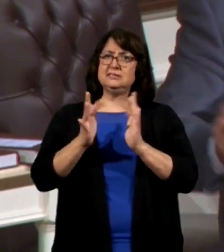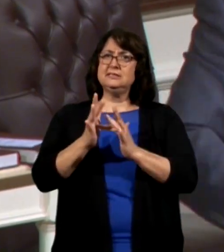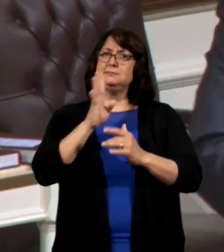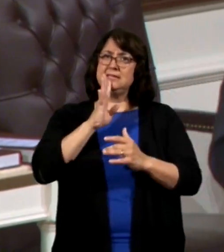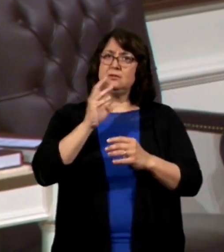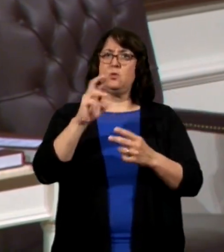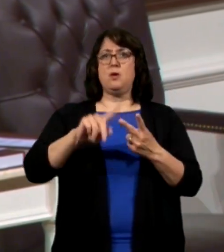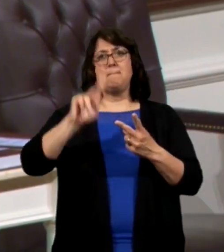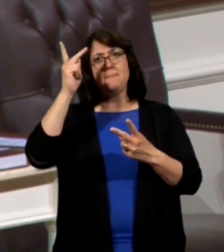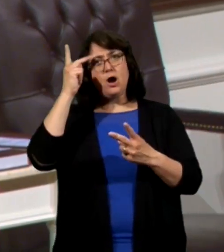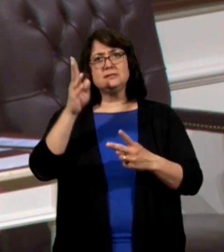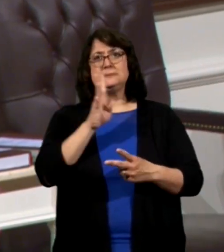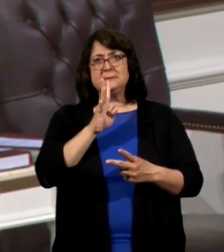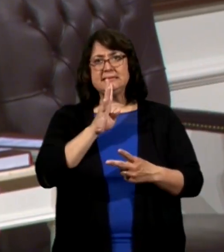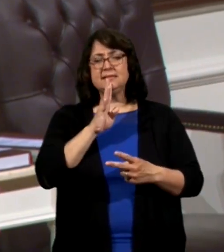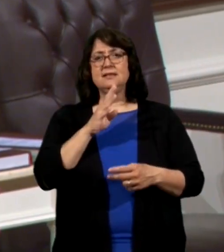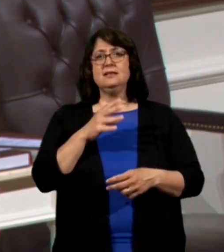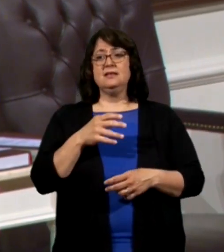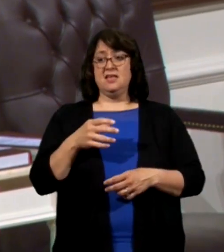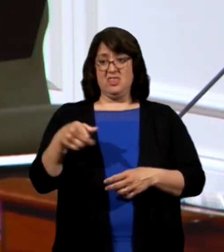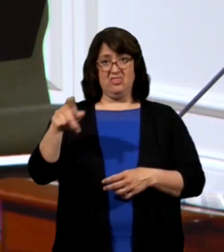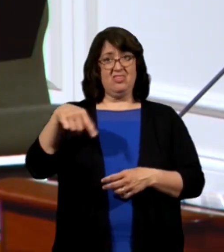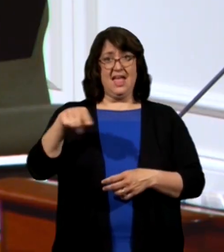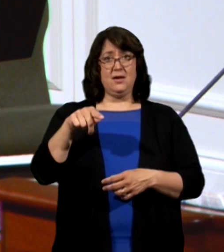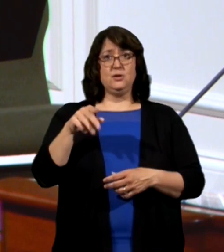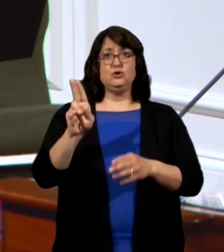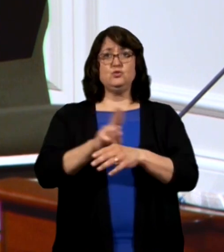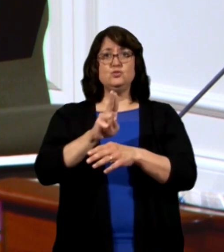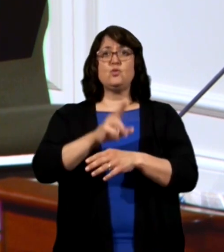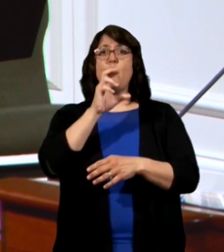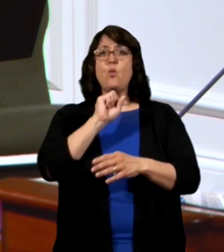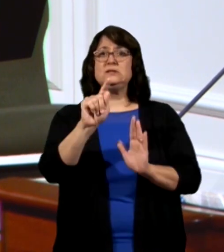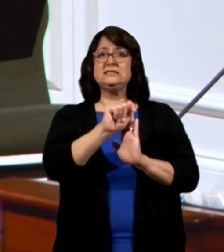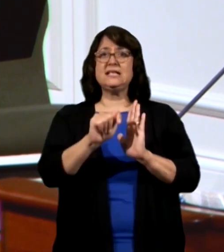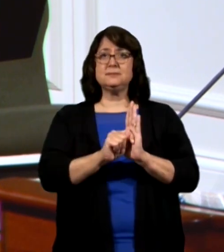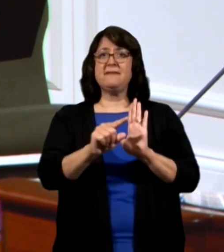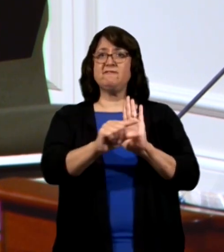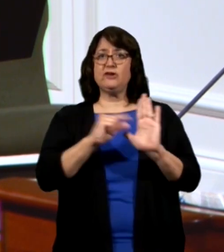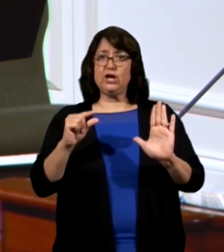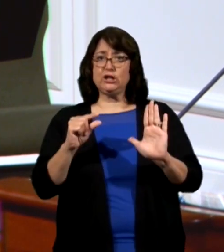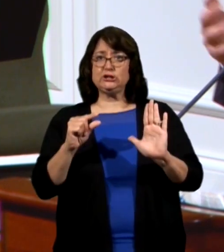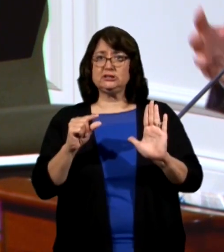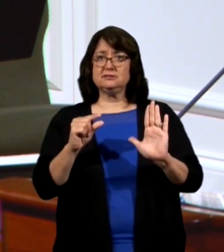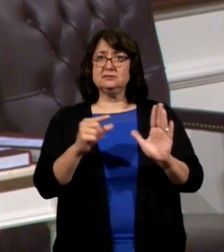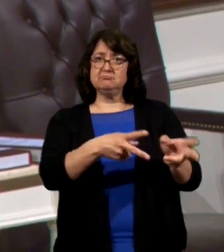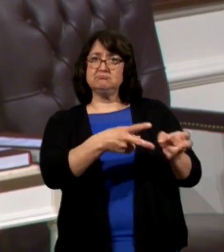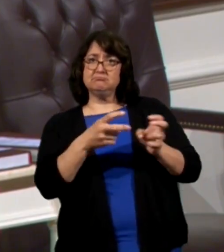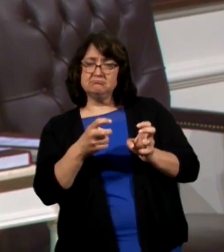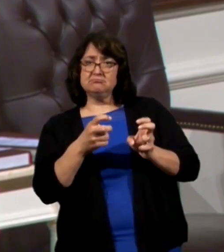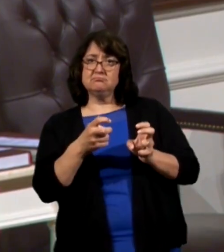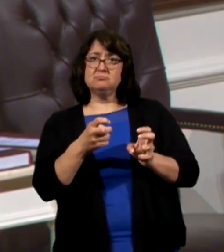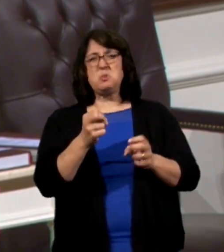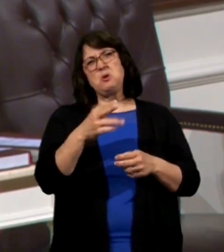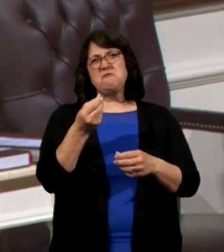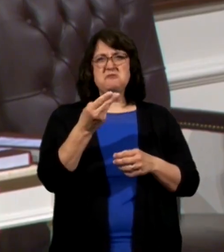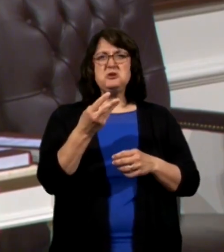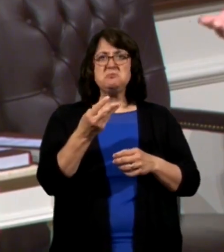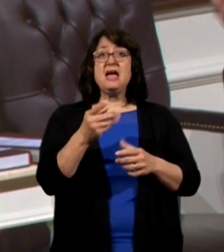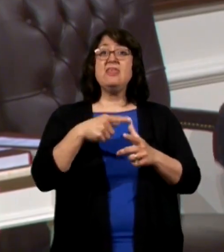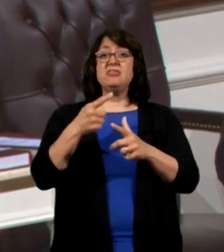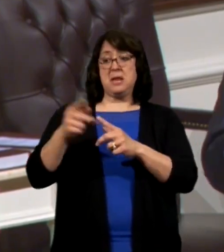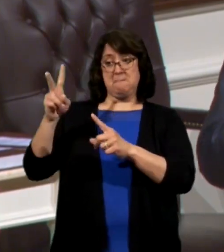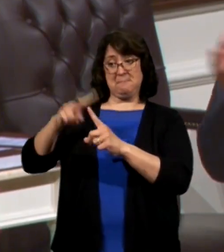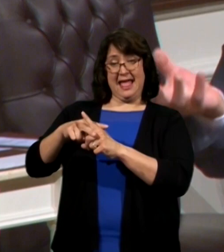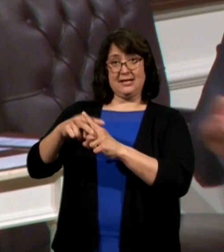the Apostle Paul would speak, they'd choose an Old Testament verse or two, and then they would apply